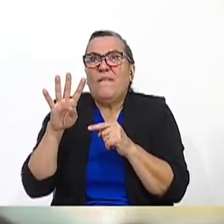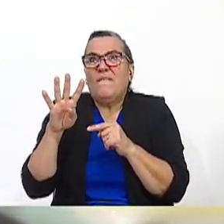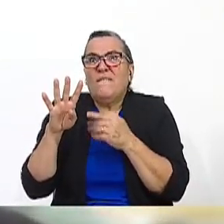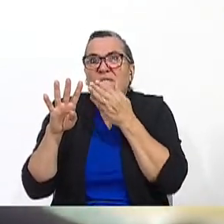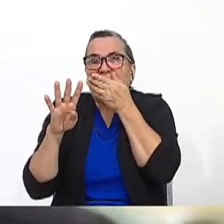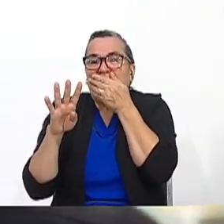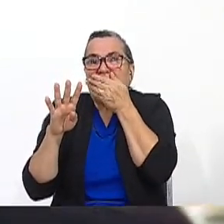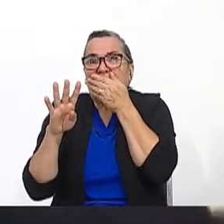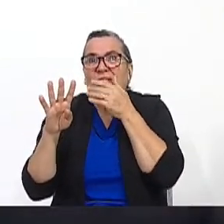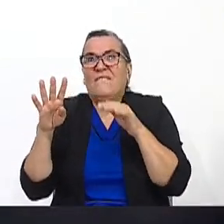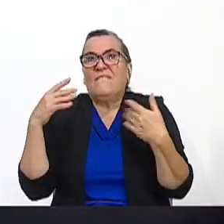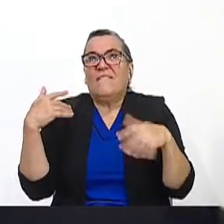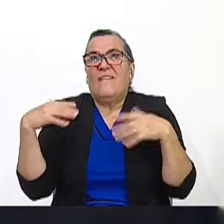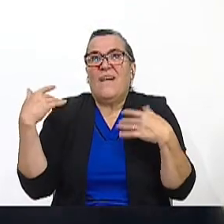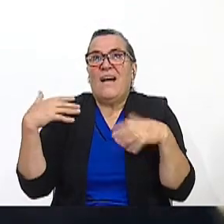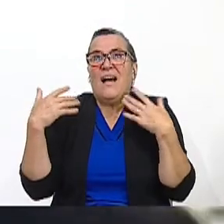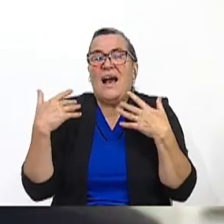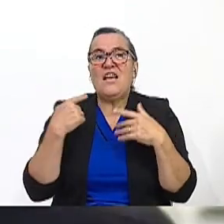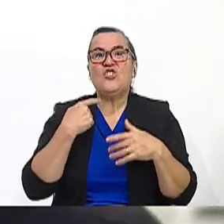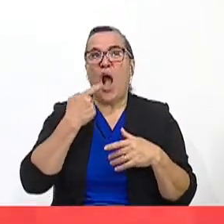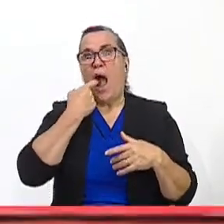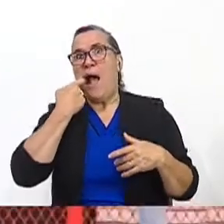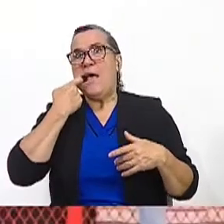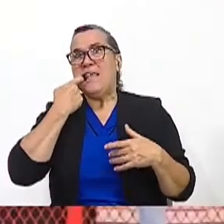You're packing the meter. Yeah, I'm addicted.